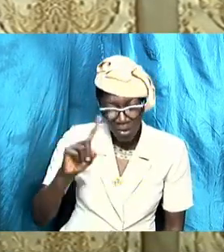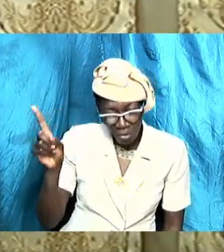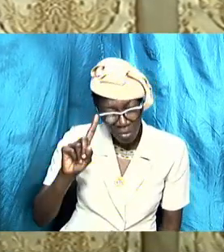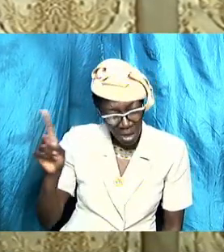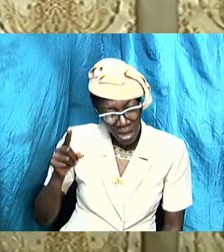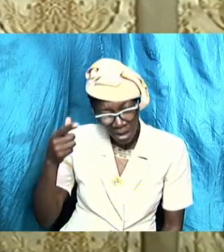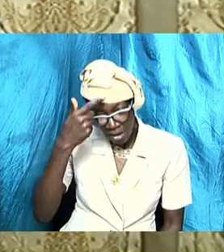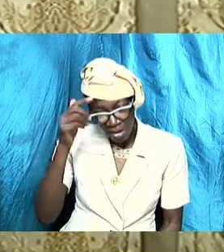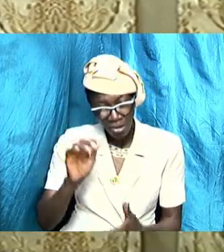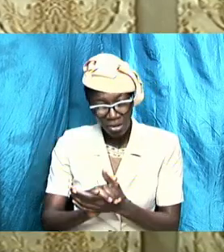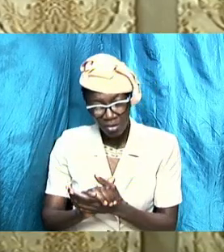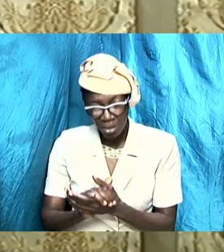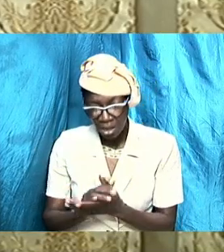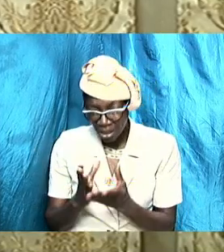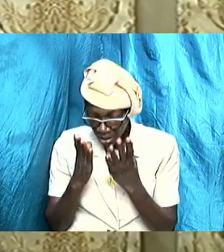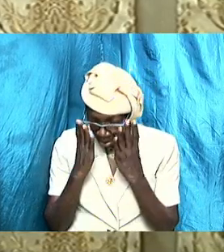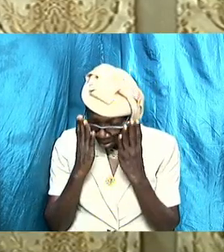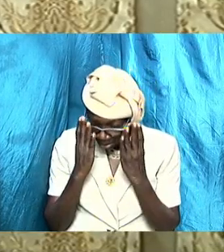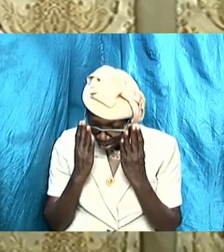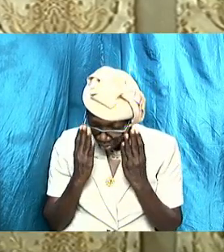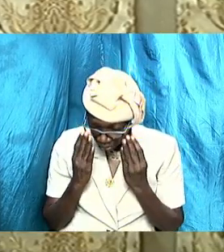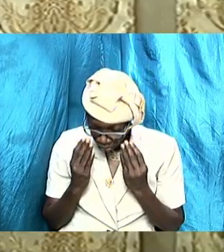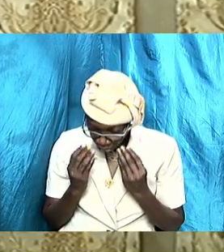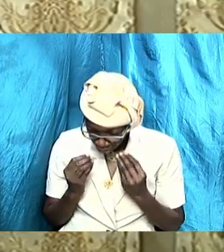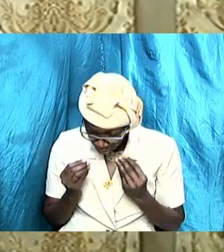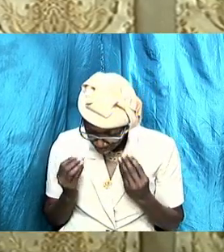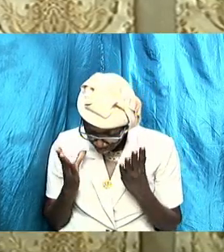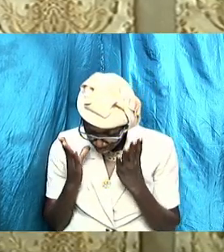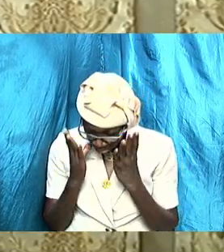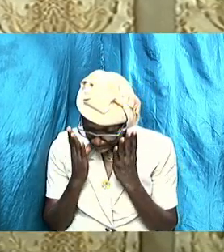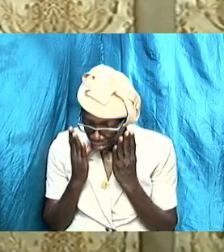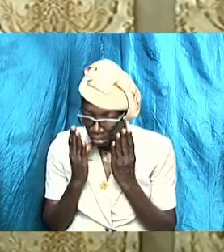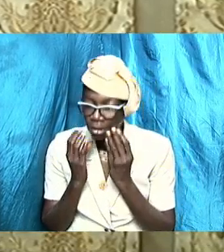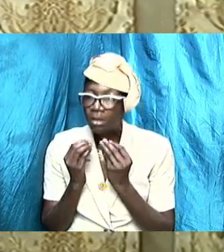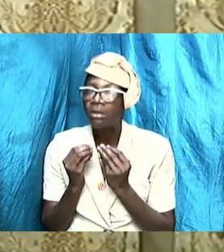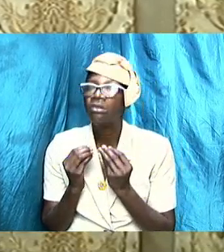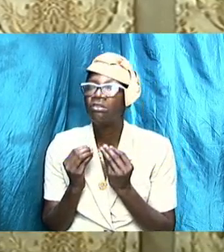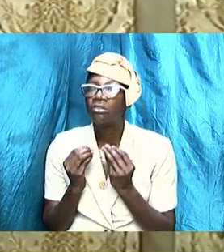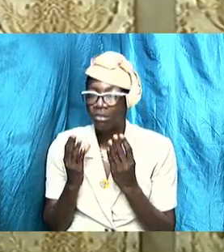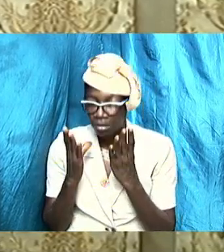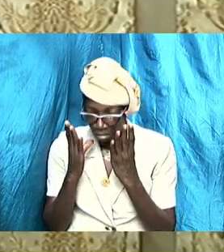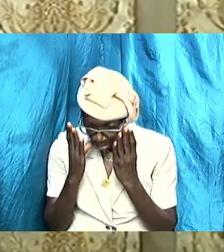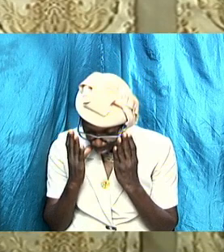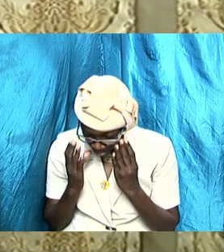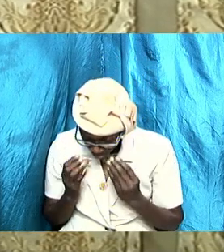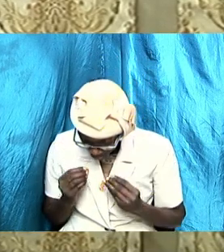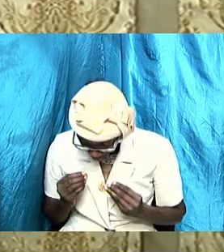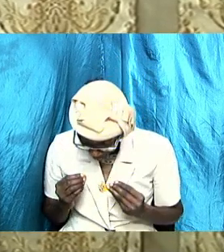that's a disgrace in the house of God you're an embarrassment to the faith